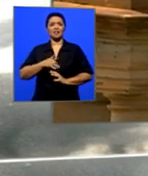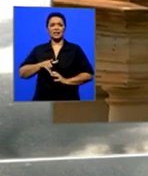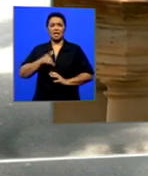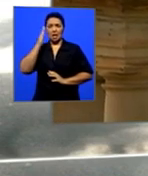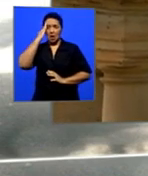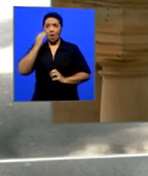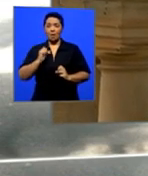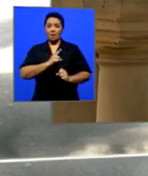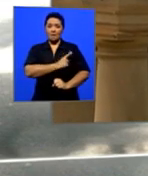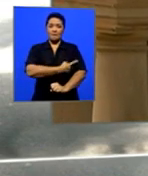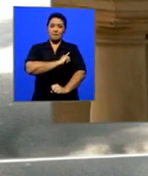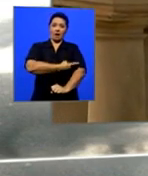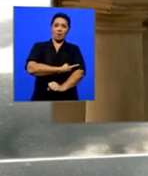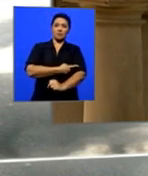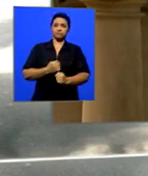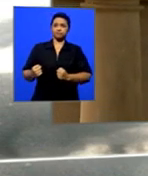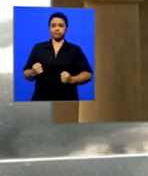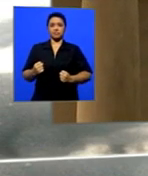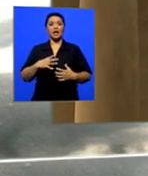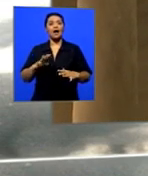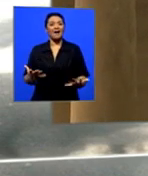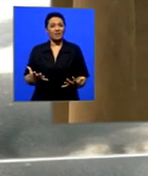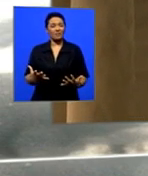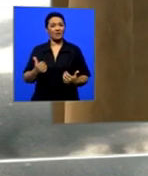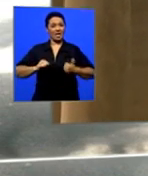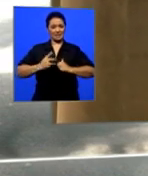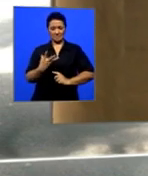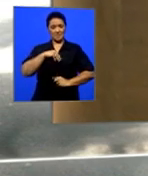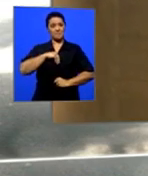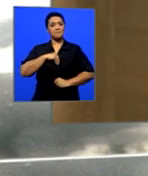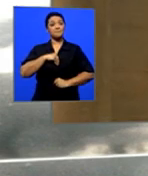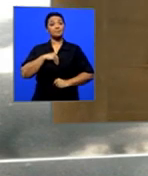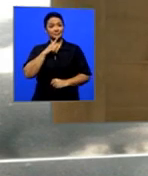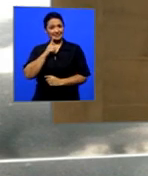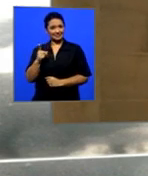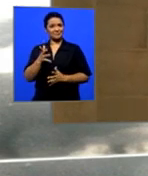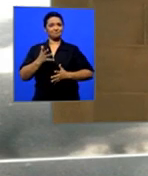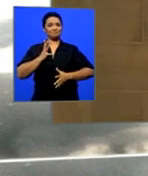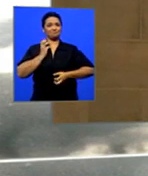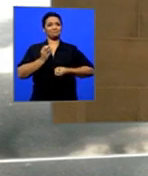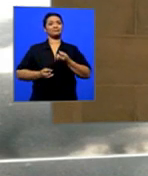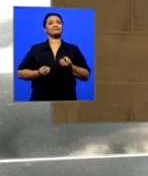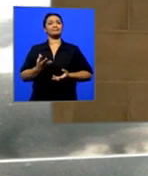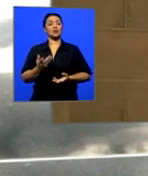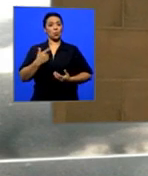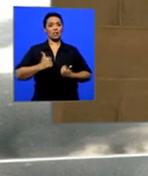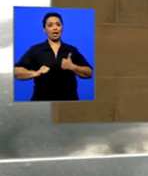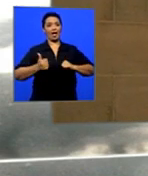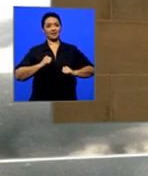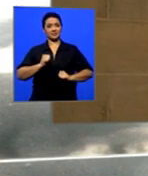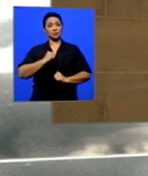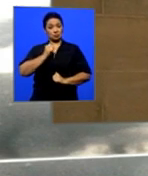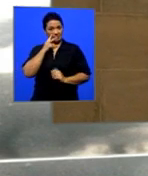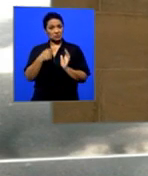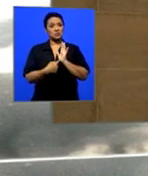power. And so, he's going to be giving us a bit of that tonight. He'll probably give you a bit